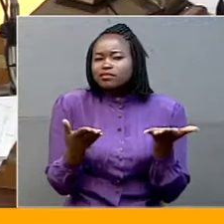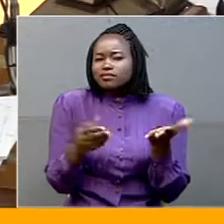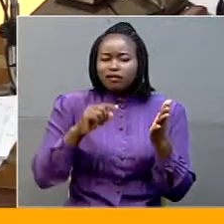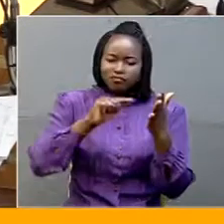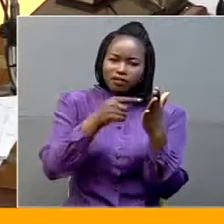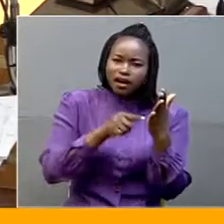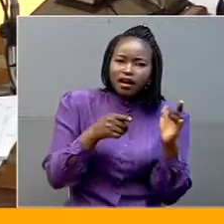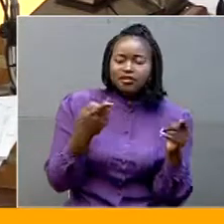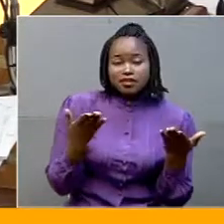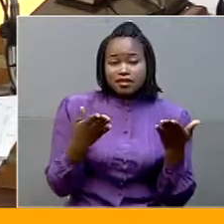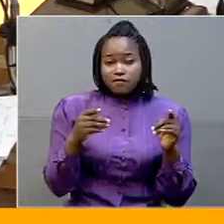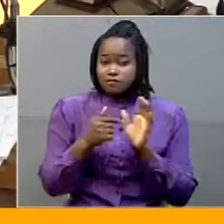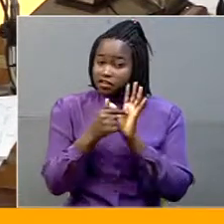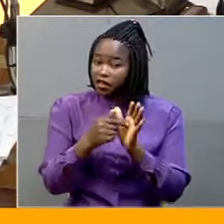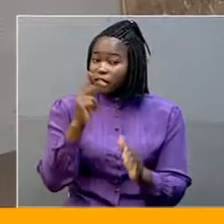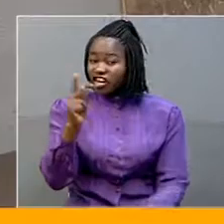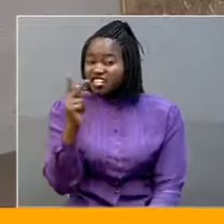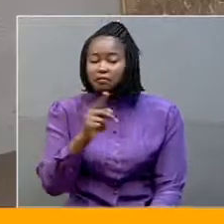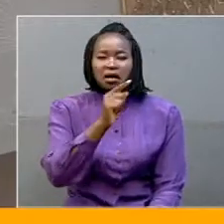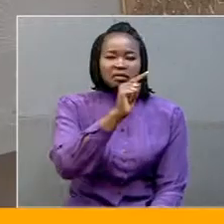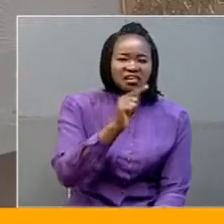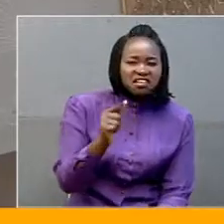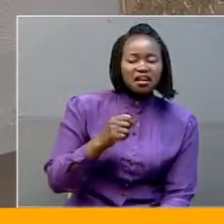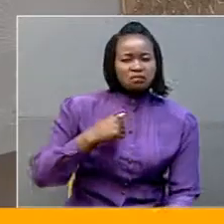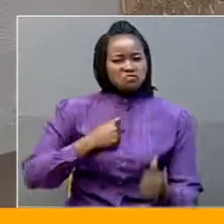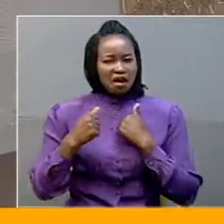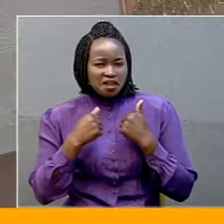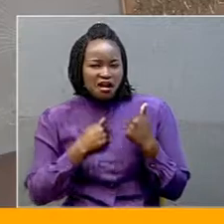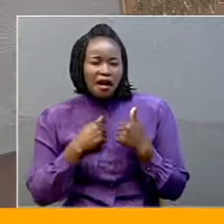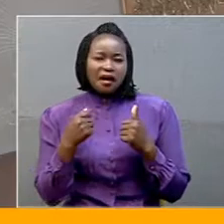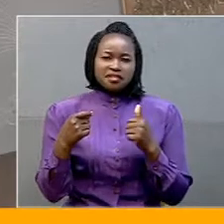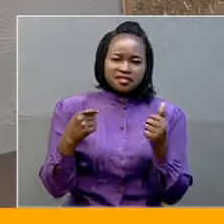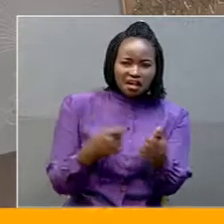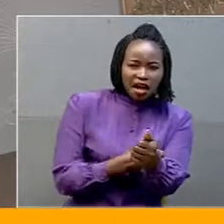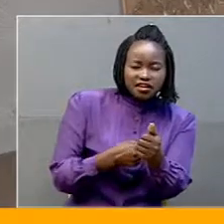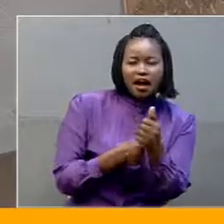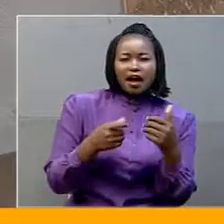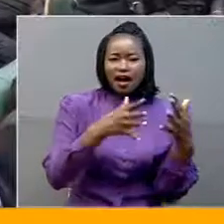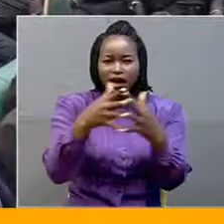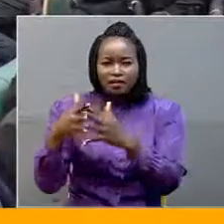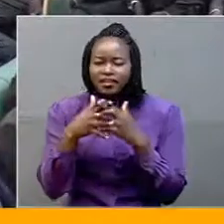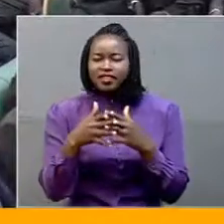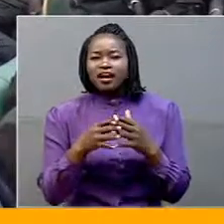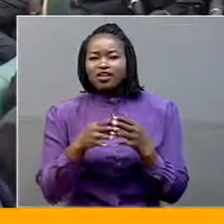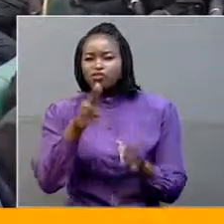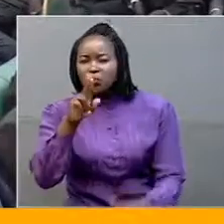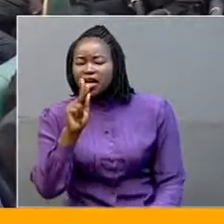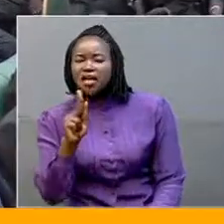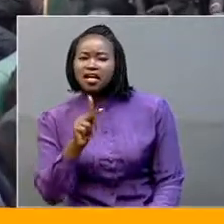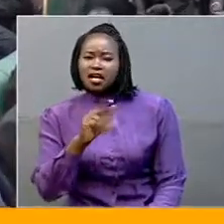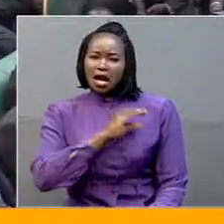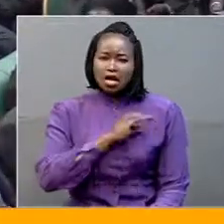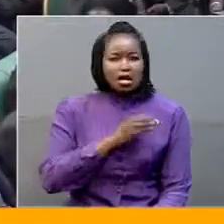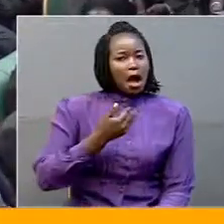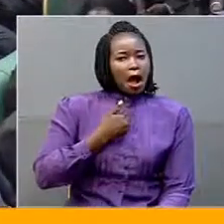The committee cites countries such as Kenya, Tanzania, Rwanda, Ghana, US, UK, and Canada, among others, that do not have upper